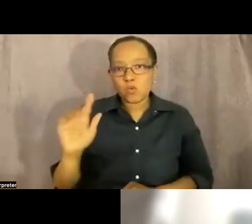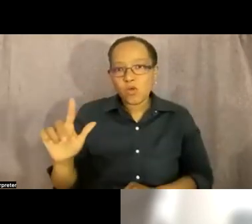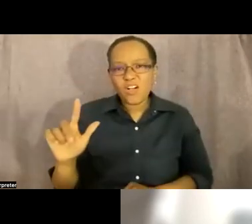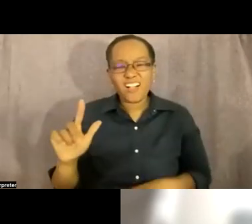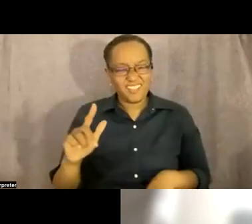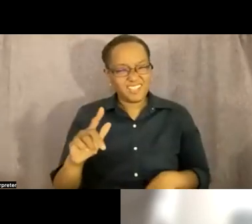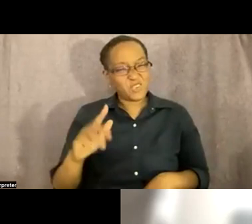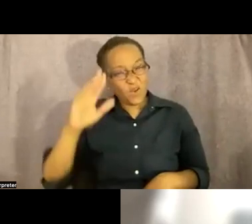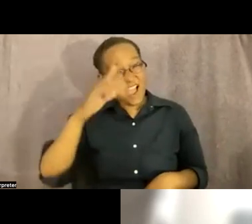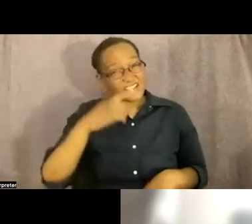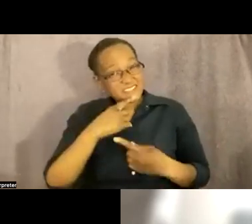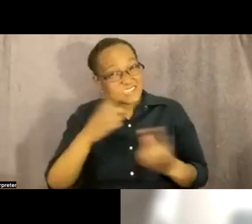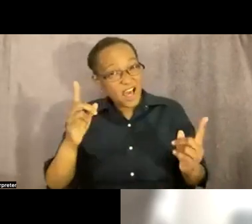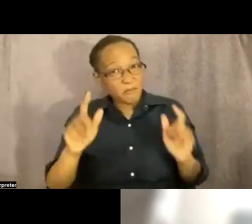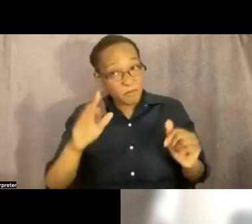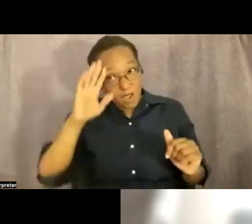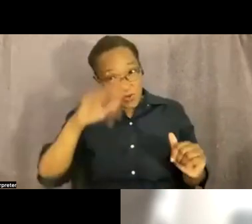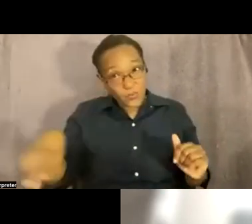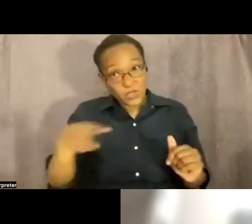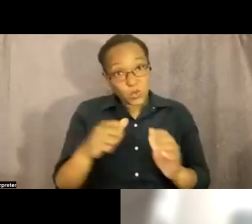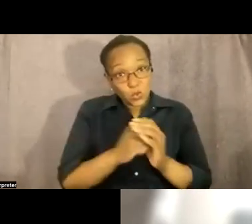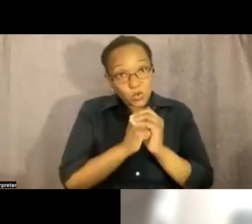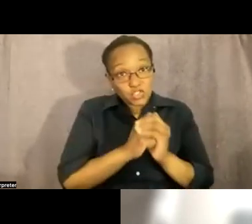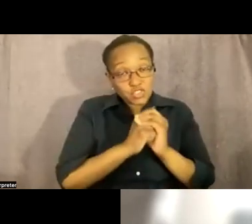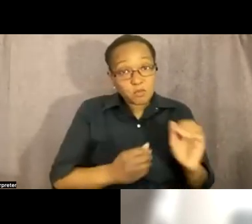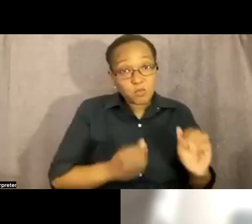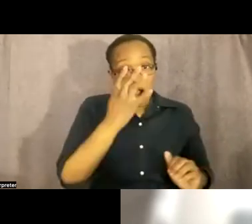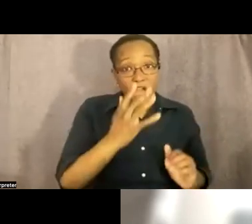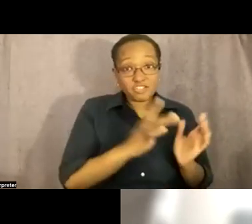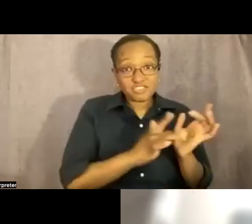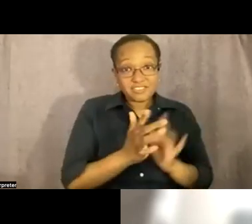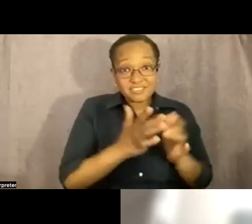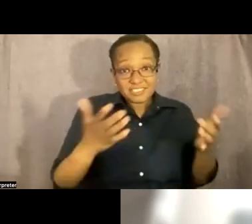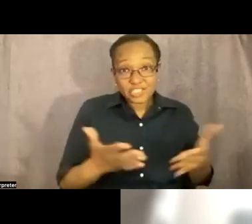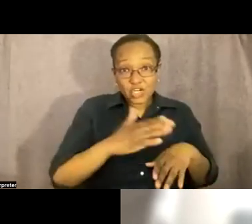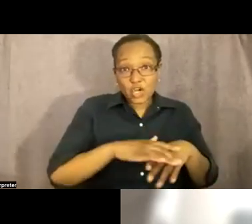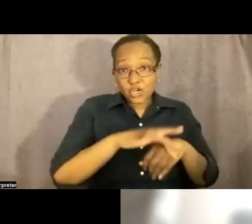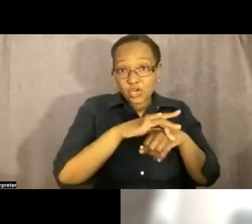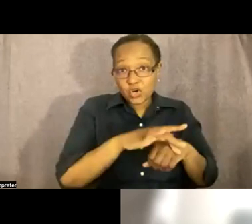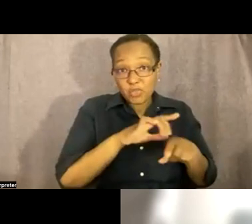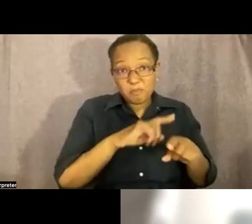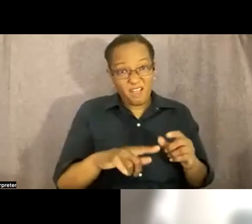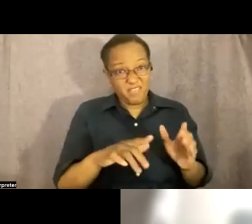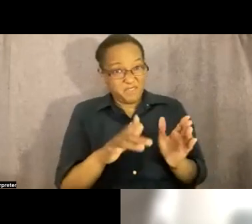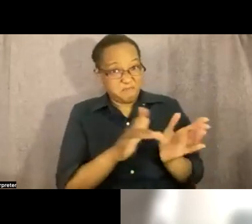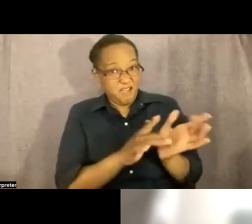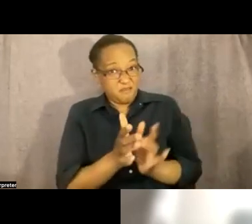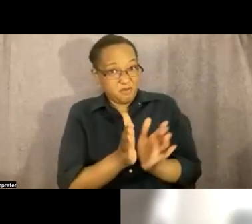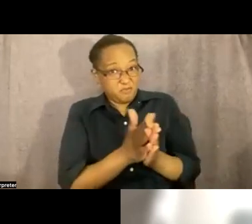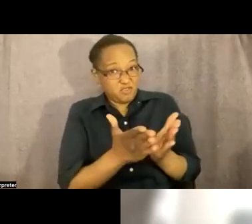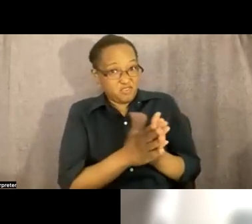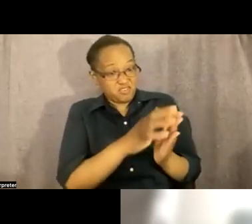you guys like to worship a white jesus here on earth but the question is can you and and the scriptures describe this as jesus